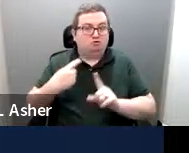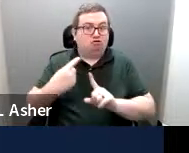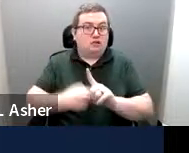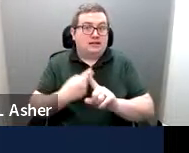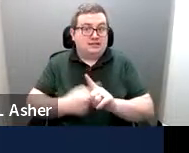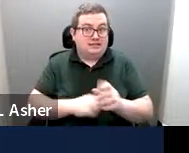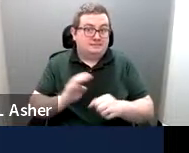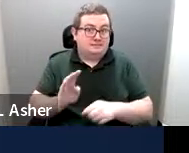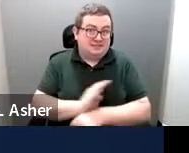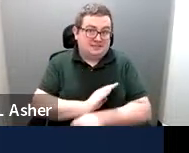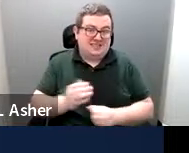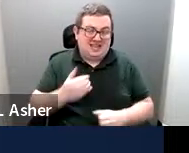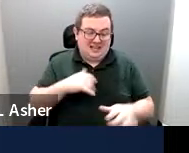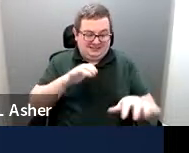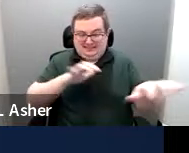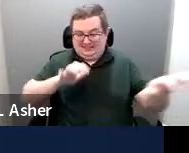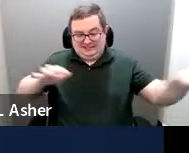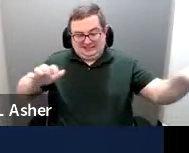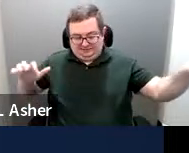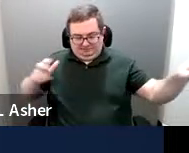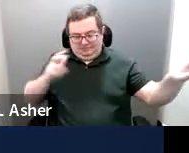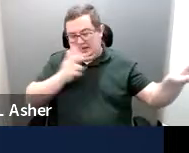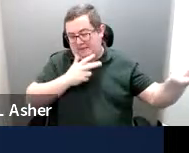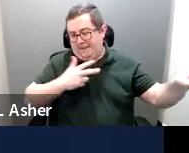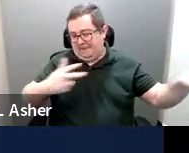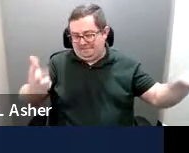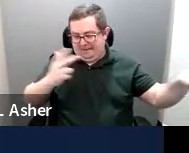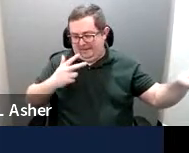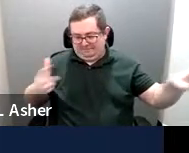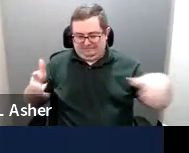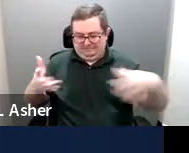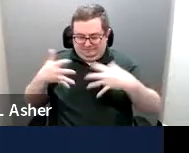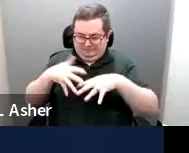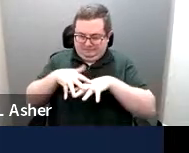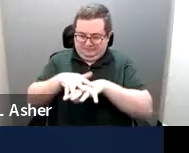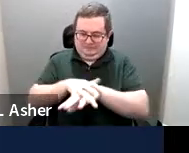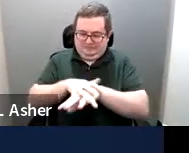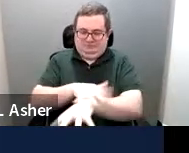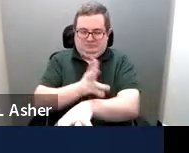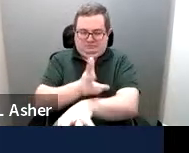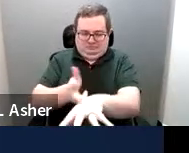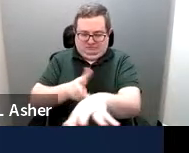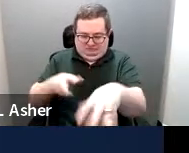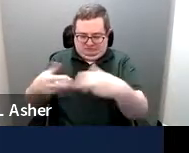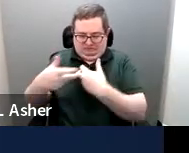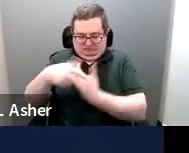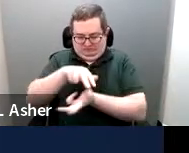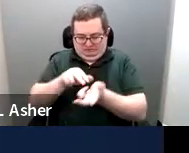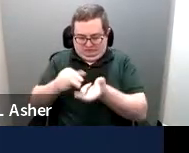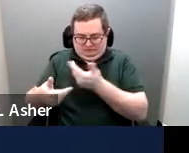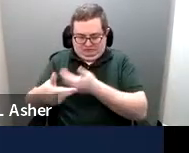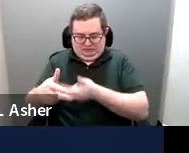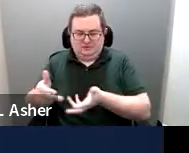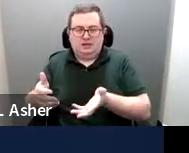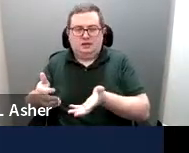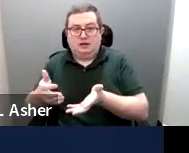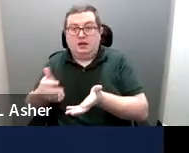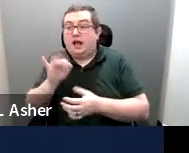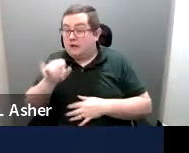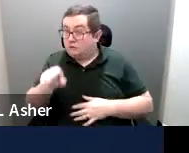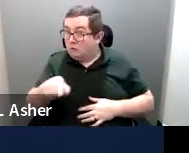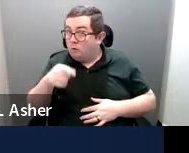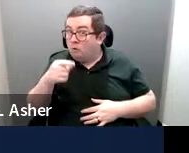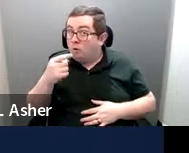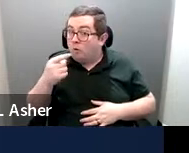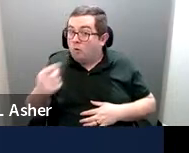business that has an entire lot where they just kind of Tetris in all the vehicles. So if those are only